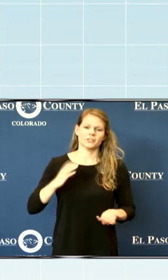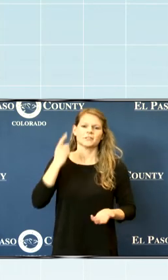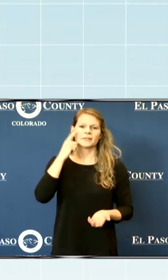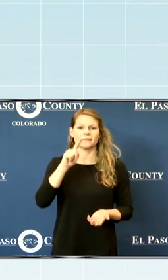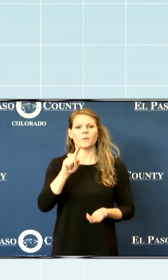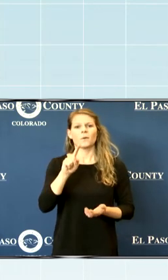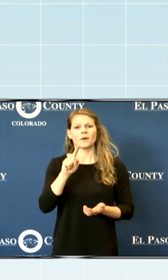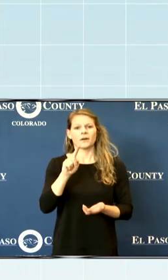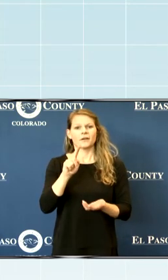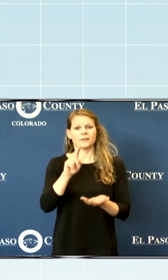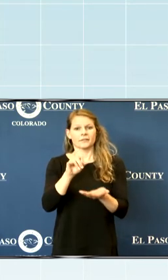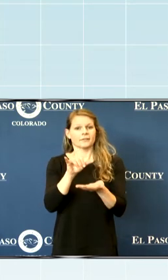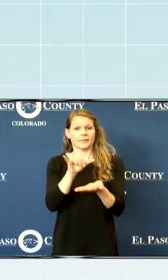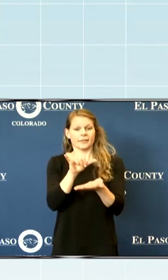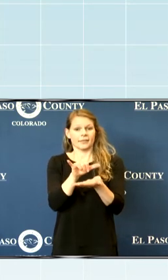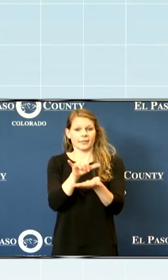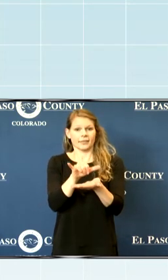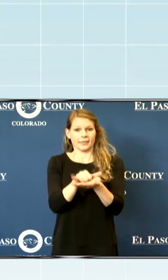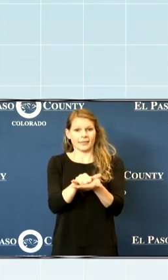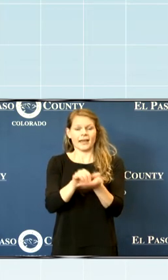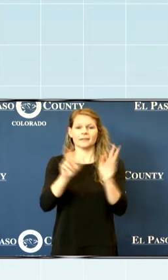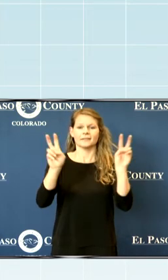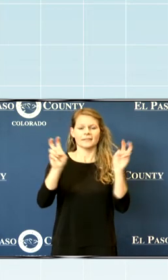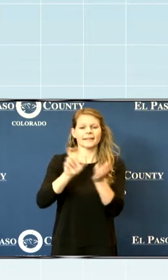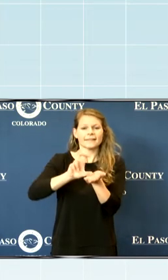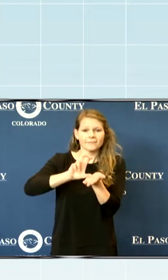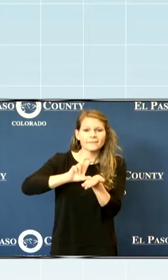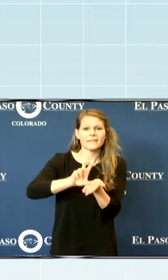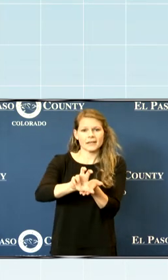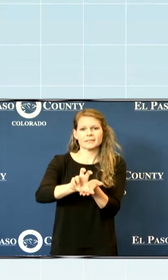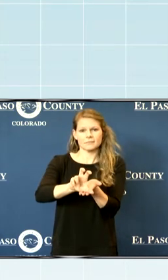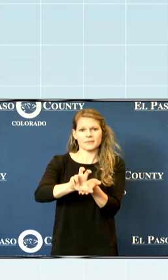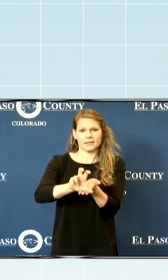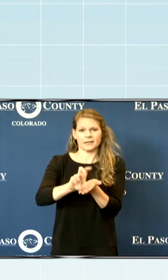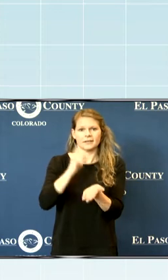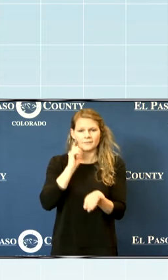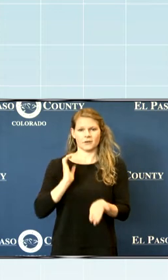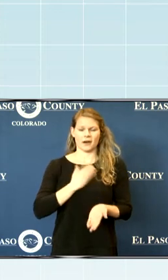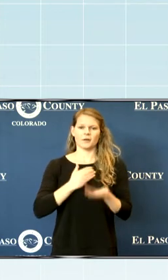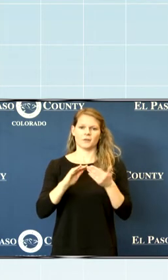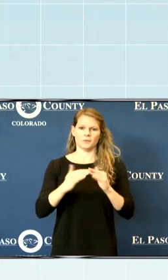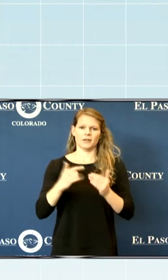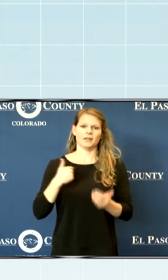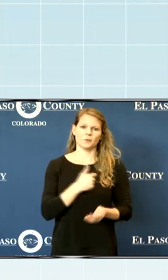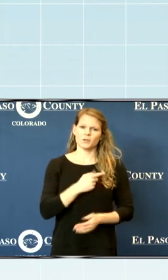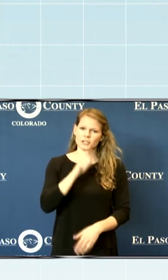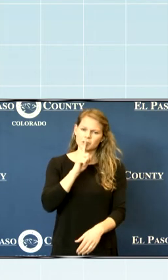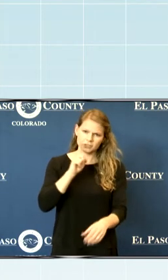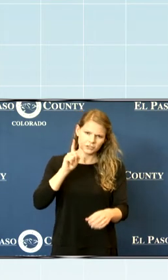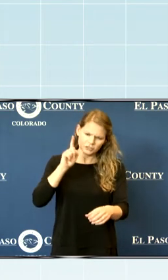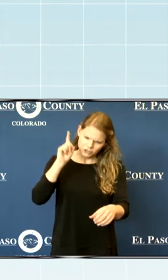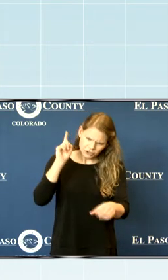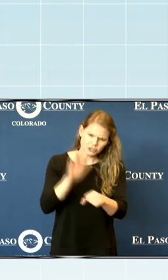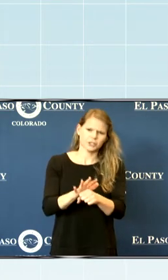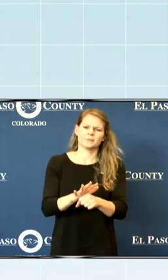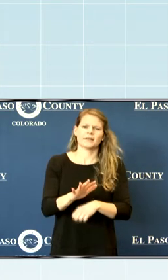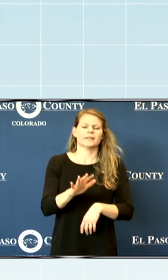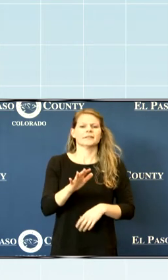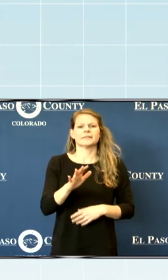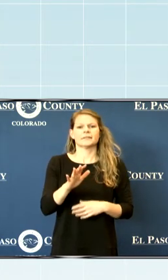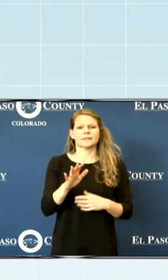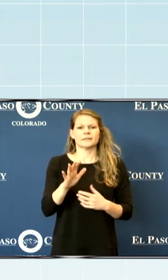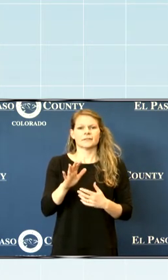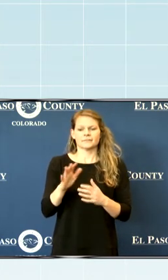investment in our community. We are determined with our nonprofit